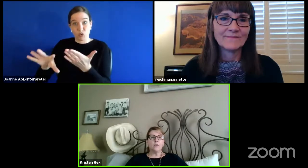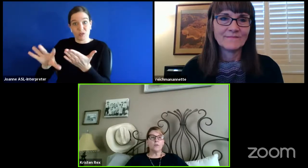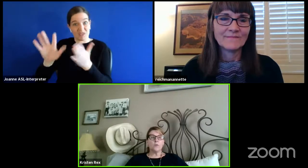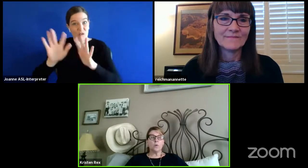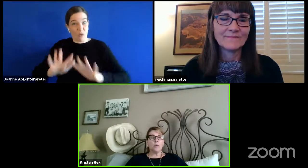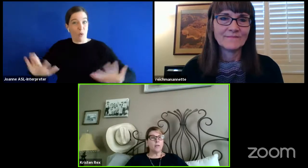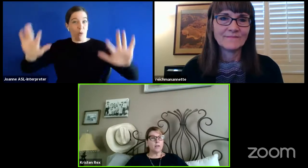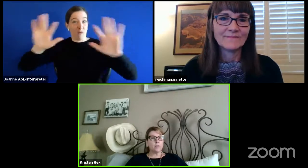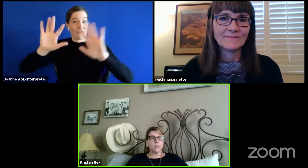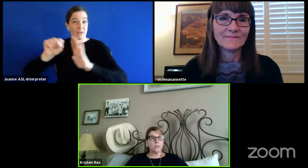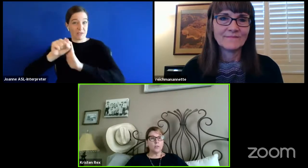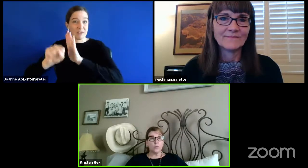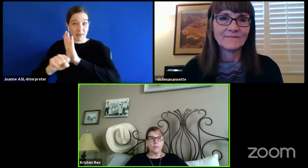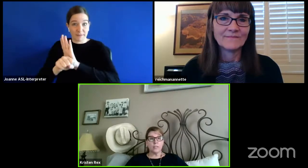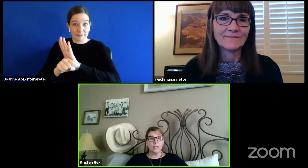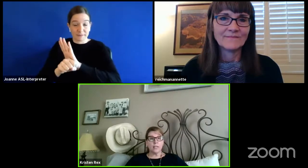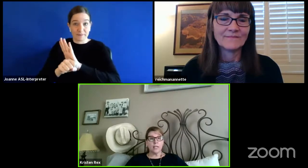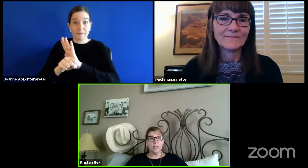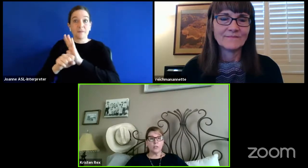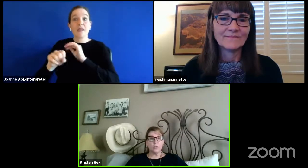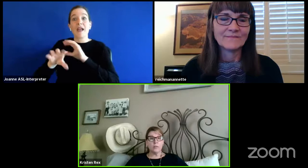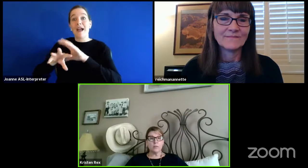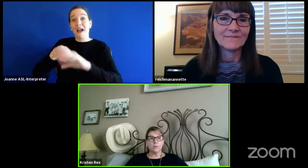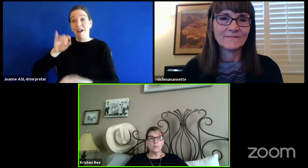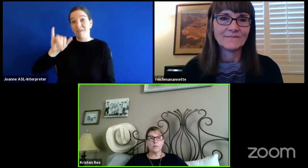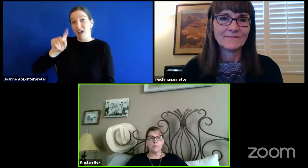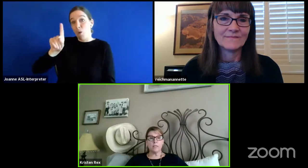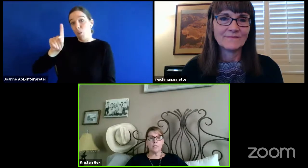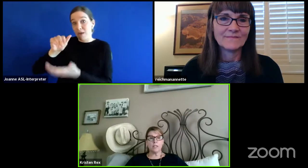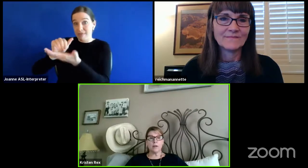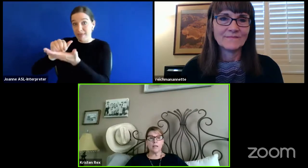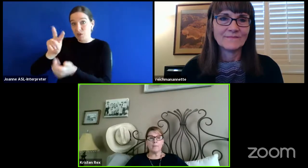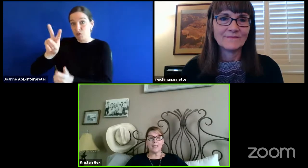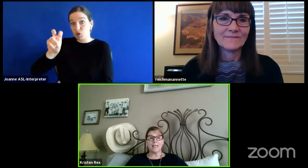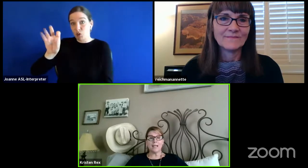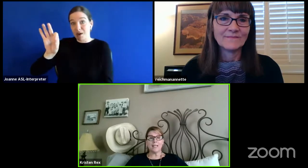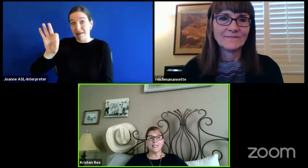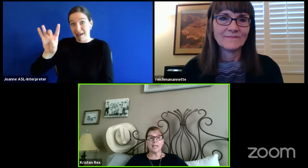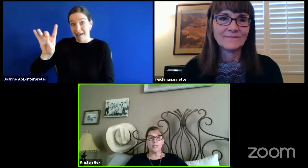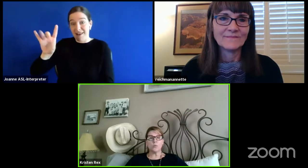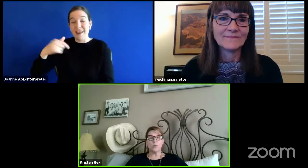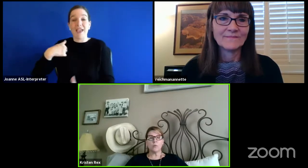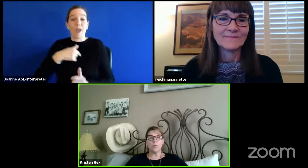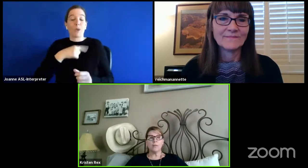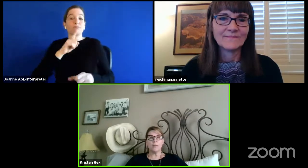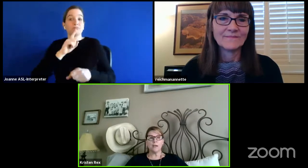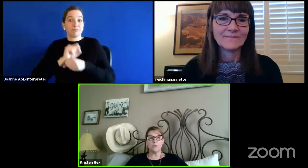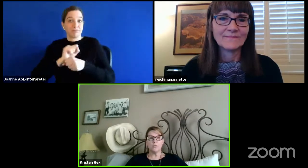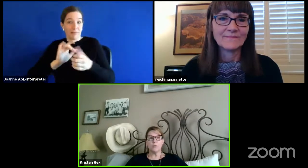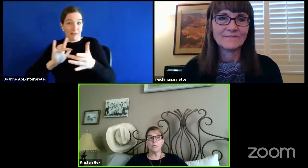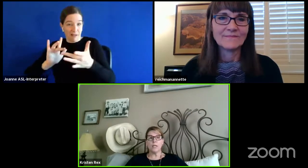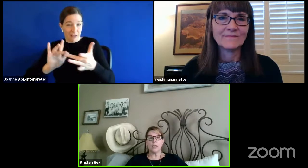Of those 1298 students, we have reached out and made contact with